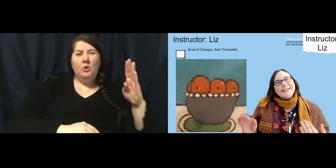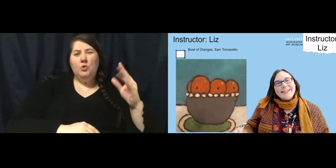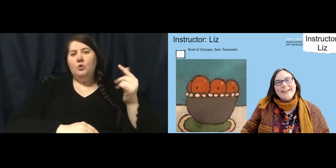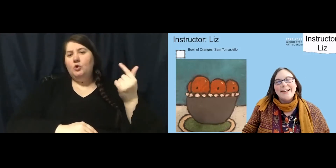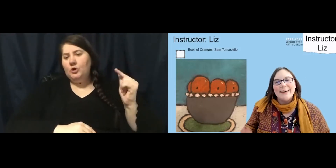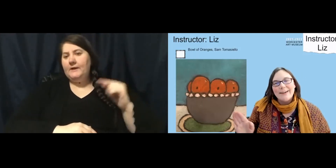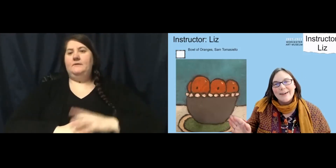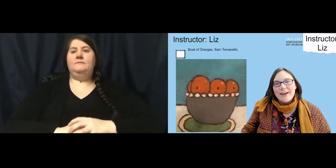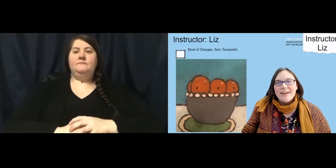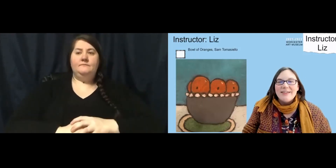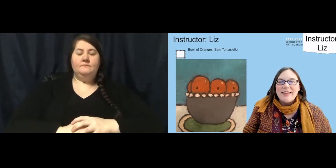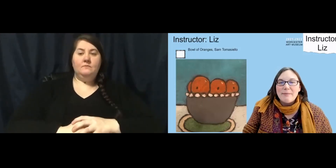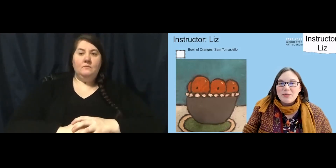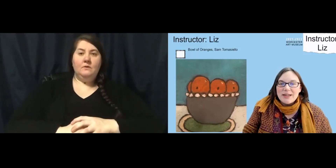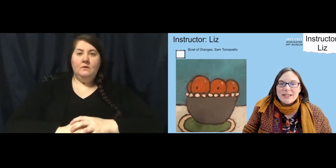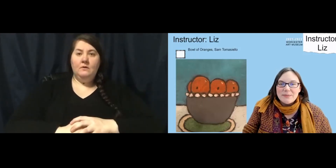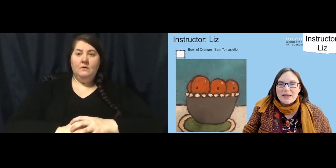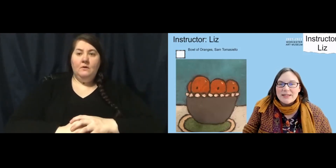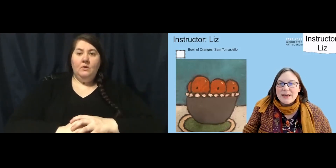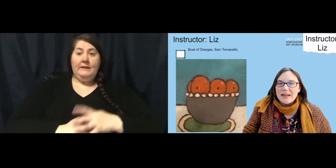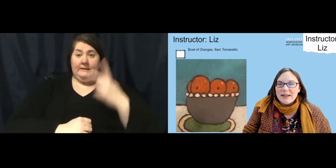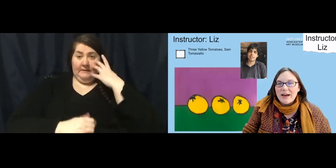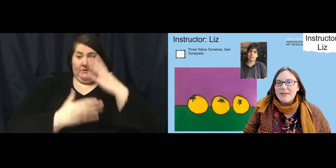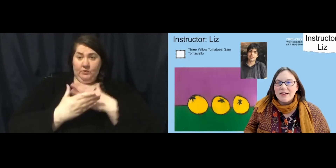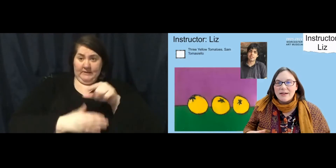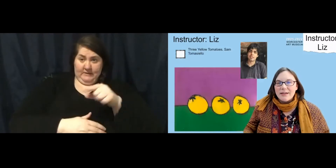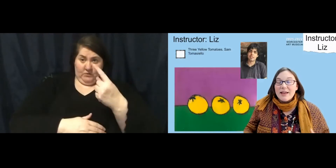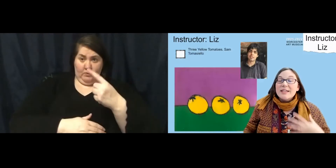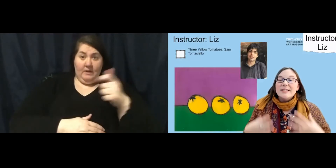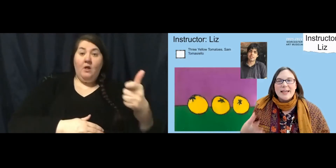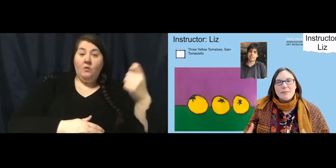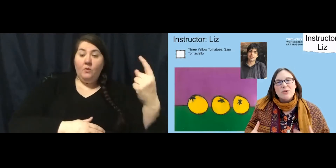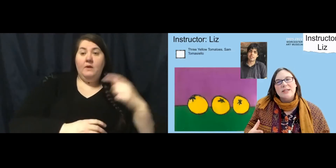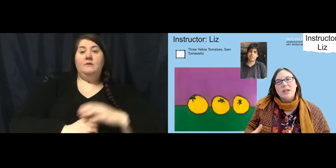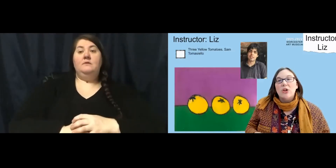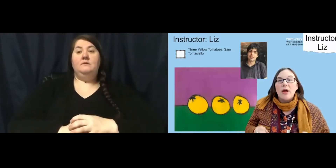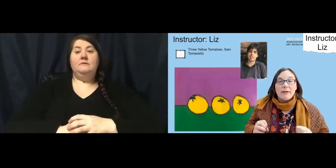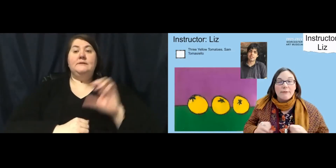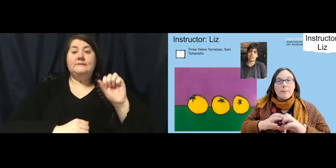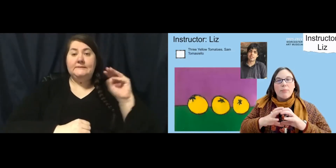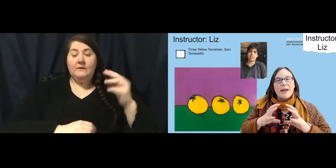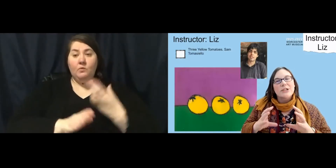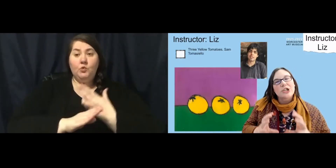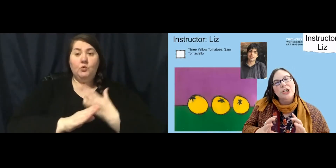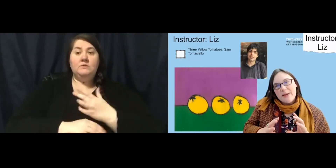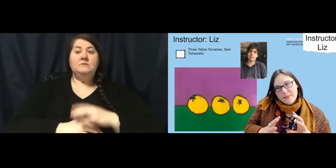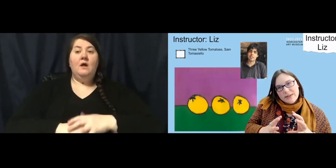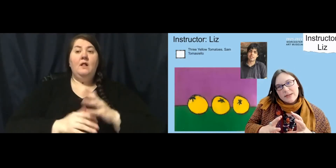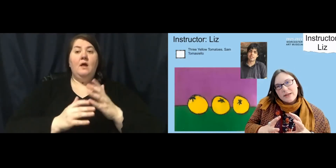we can see here that between this piece and the other, Sam uses a lot of bright